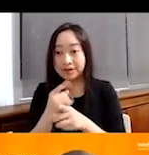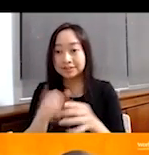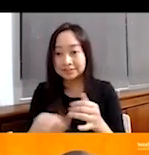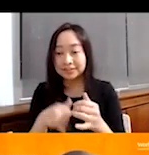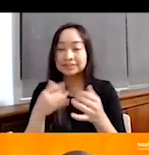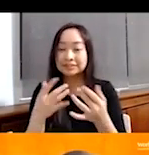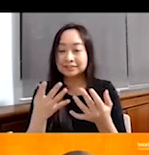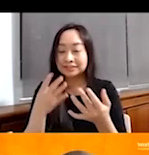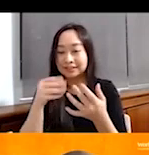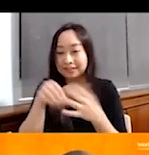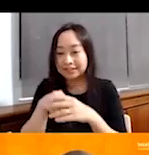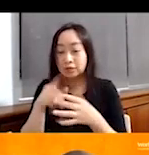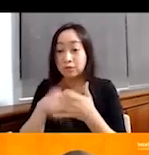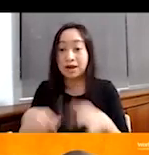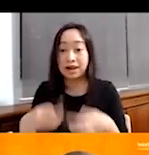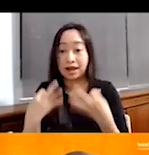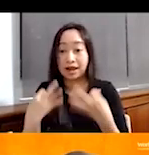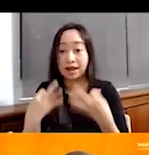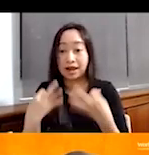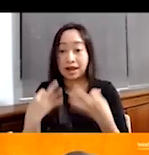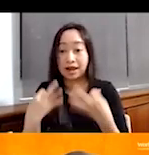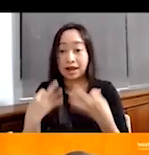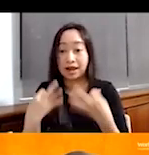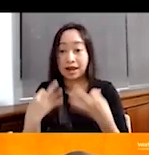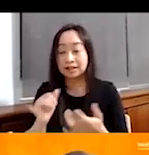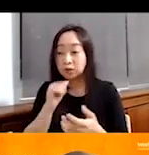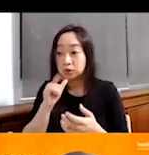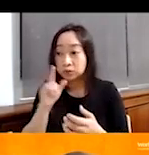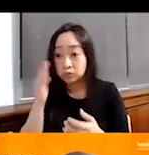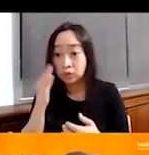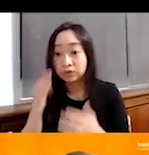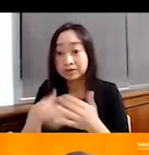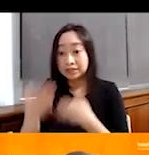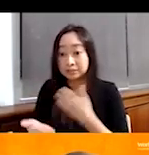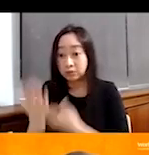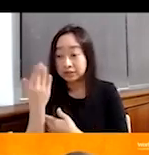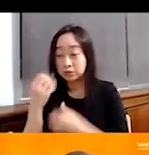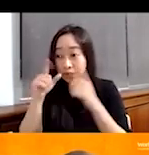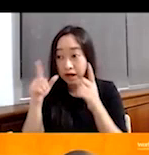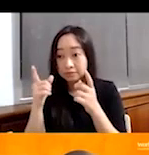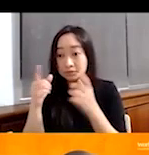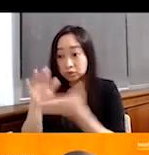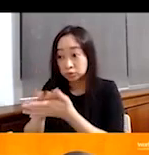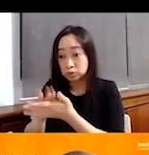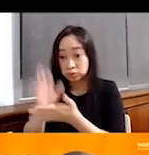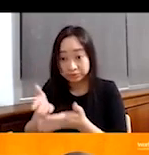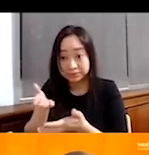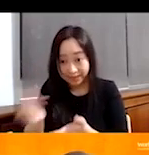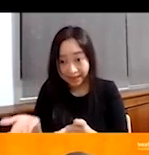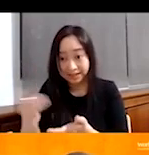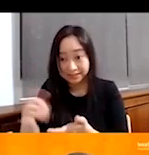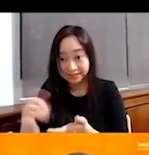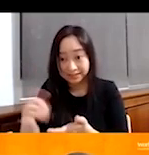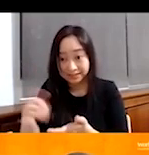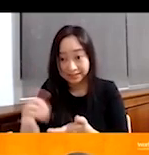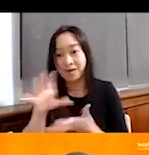being a, I know what the life of a child is like, you know, not knowing you wake up in the next morning and you go to school, whether the school is even there. And then the